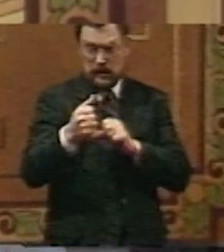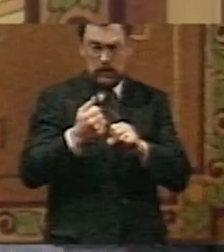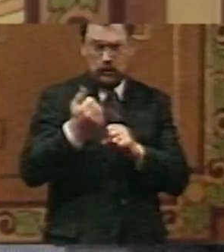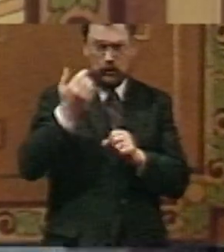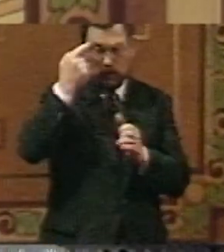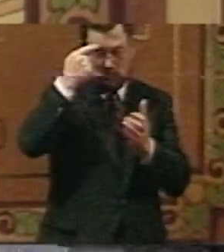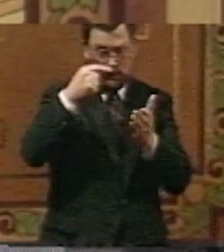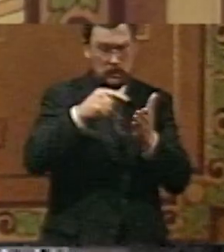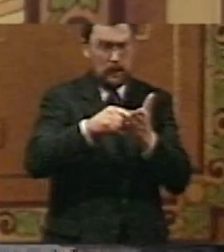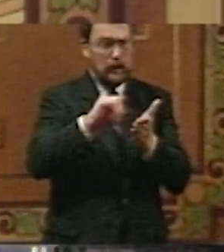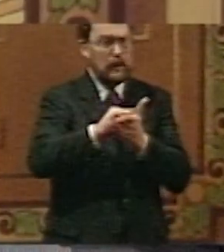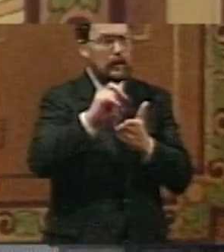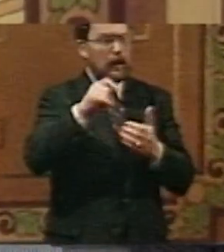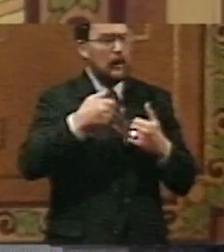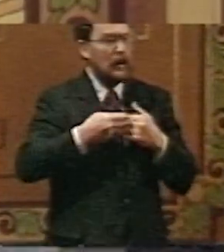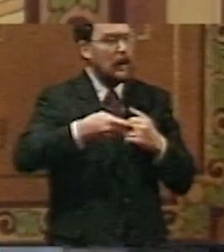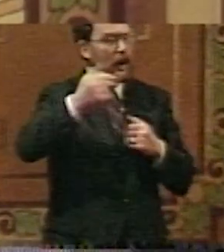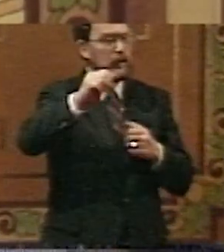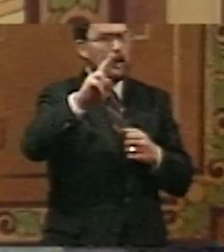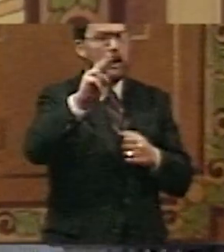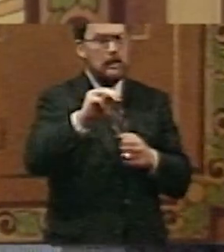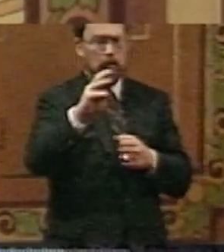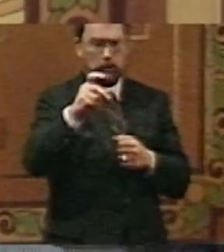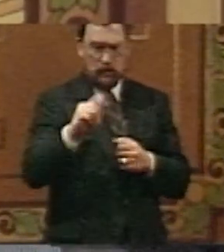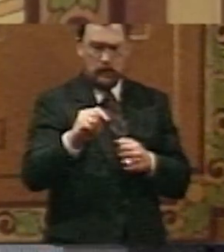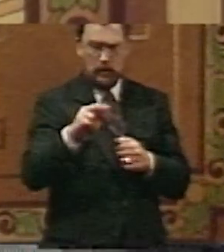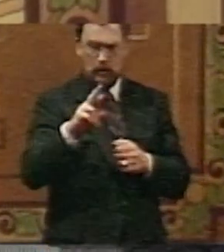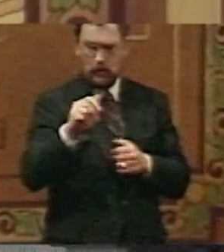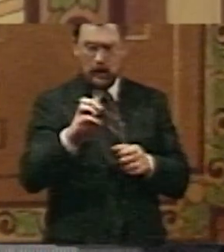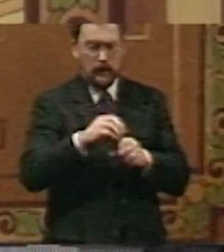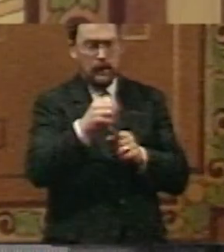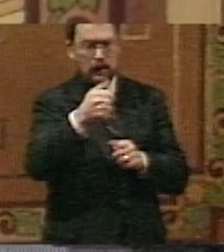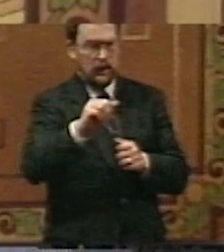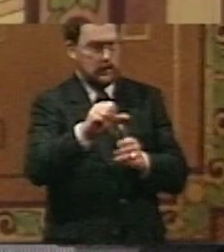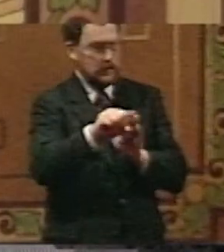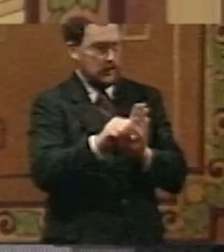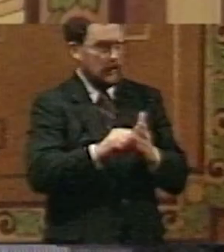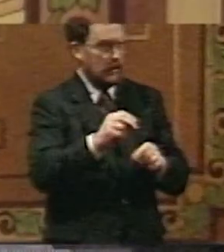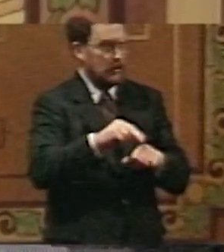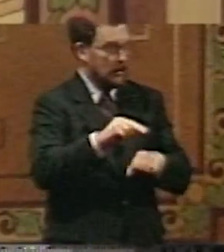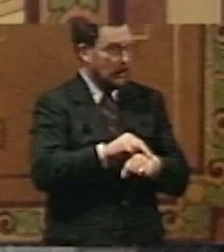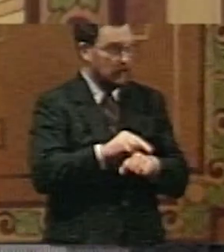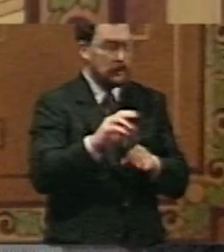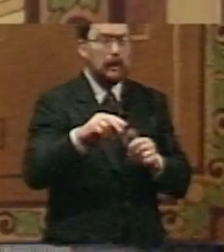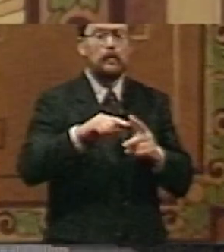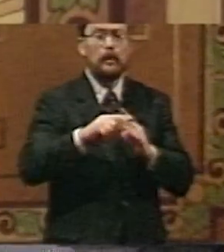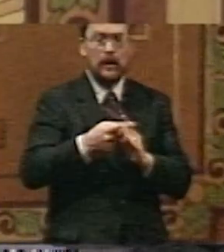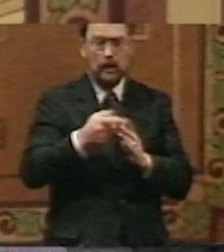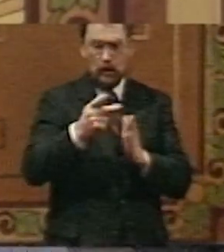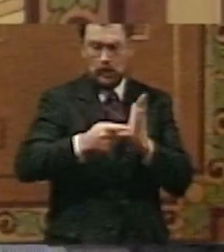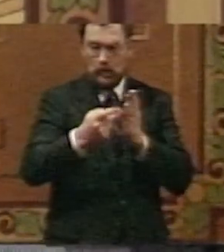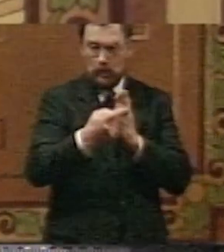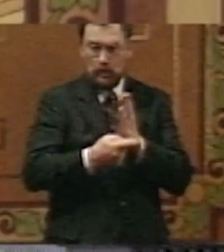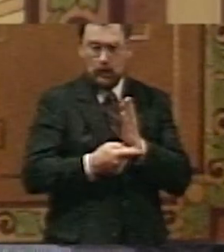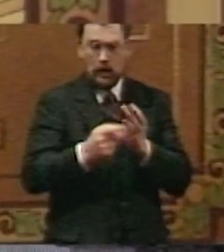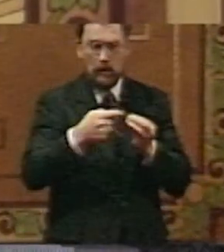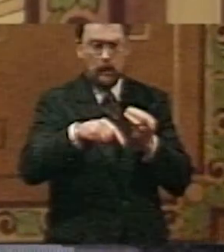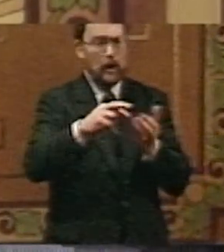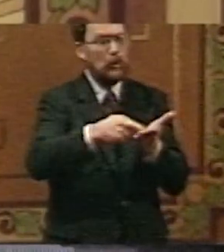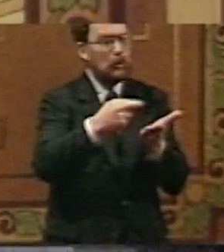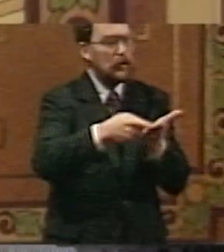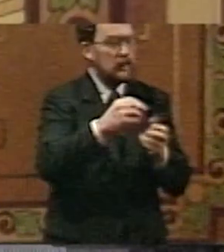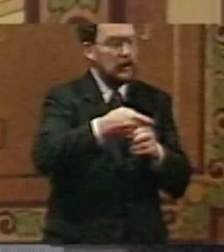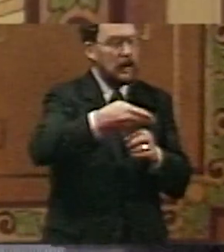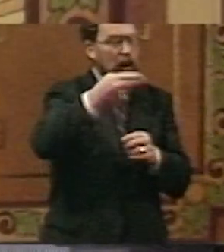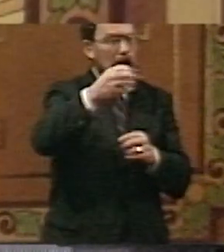ago recognized that they had one of the highest unemployment rates of any industrialized state in the nation. And they set about a program around research